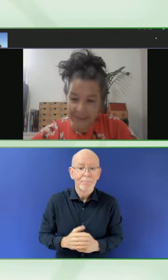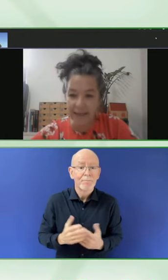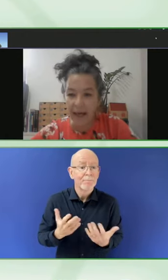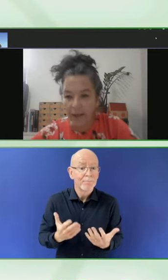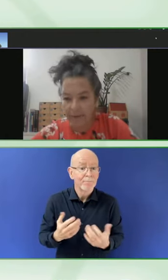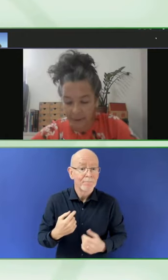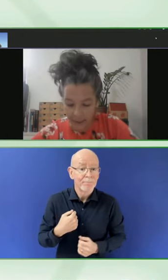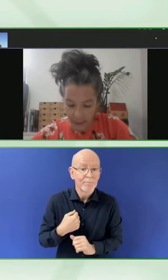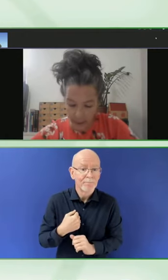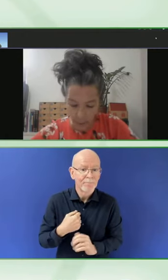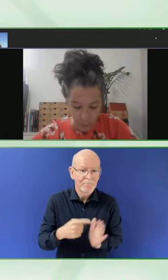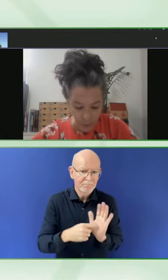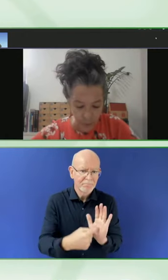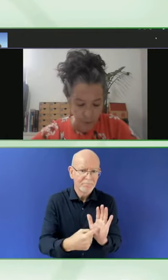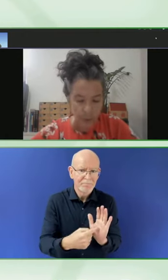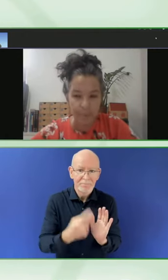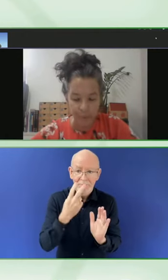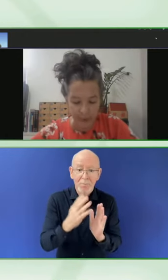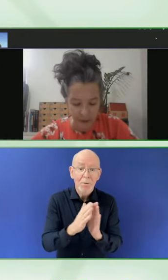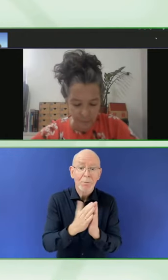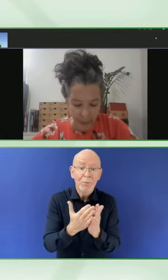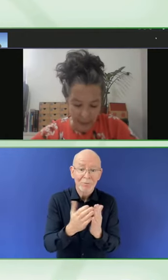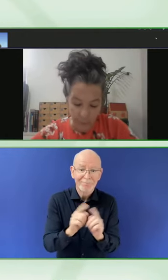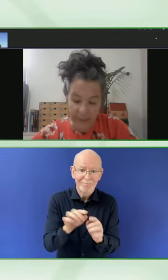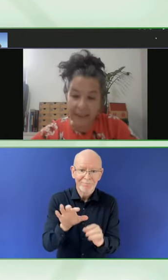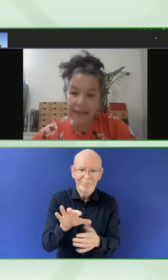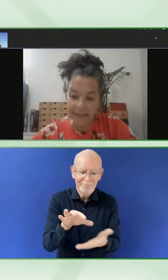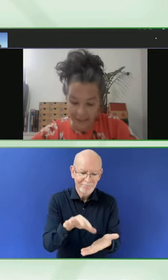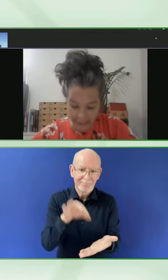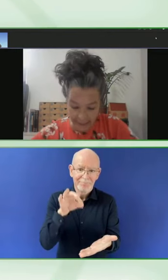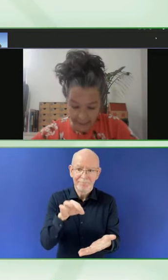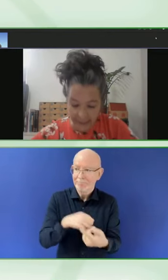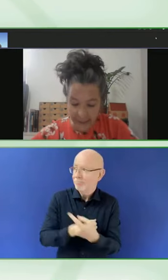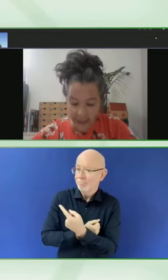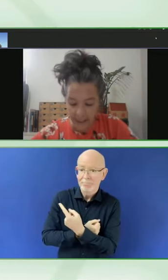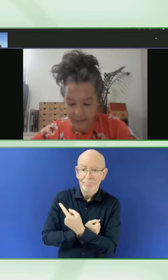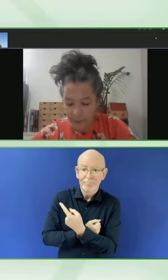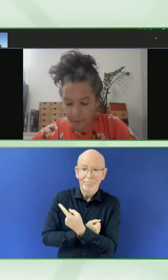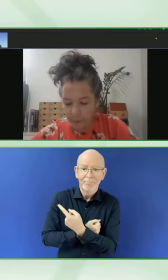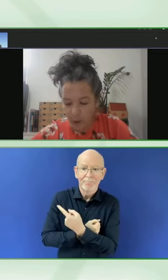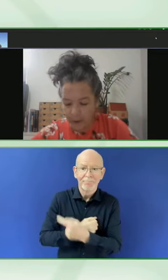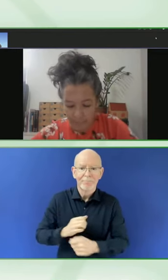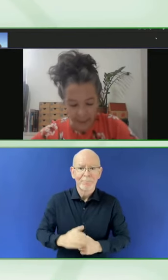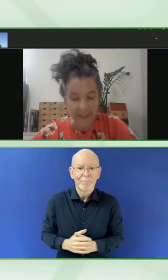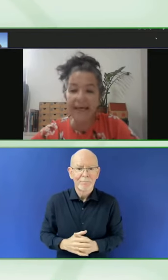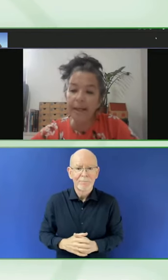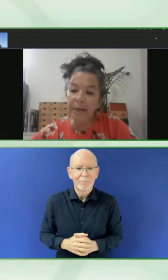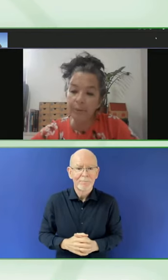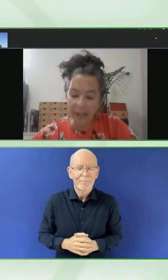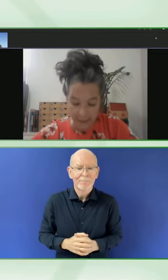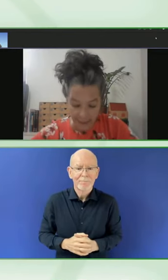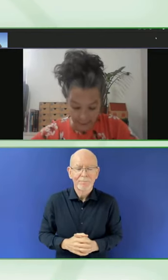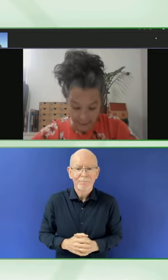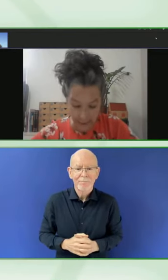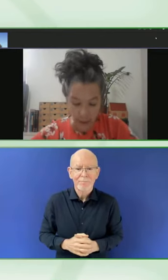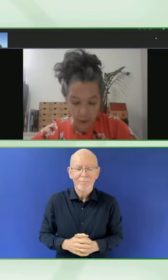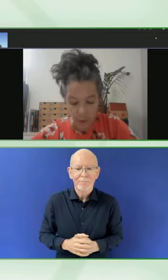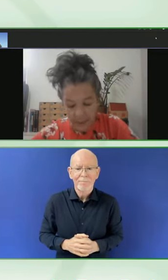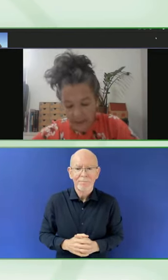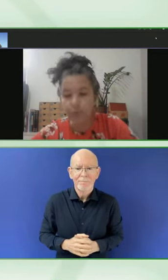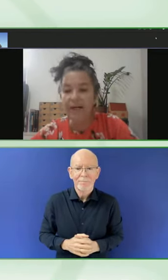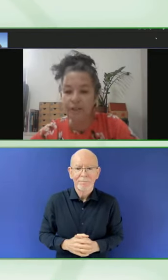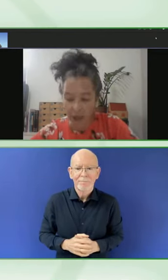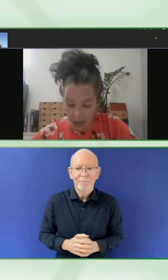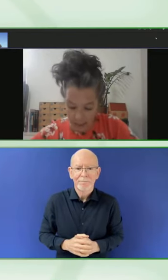Ferraz and Yara Konu, published by Compania das Letras and the program, Leia Para Uma Criança.